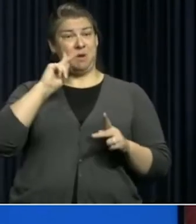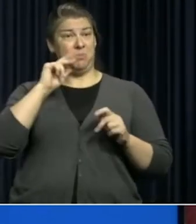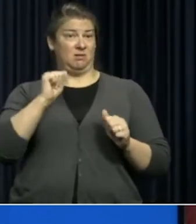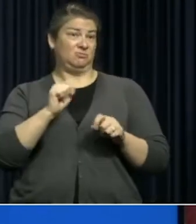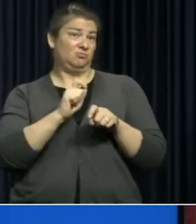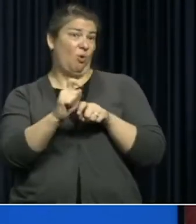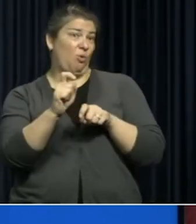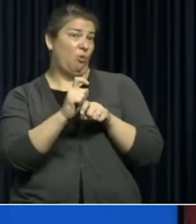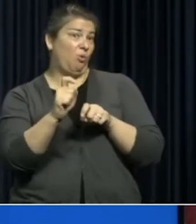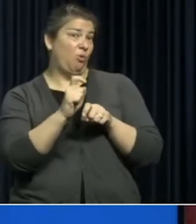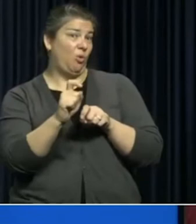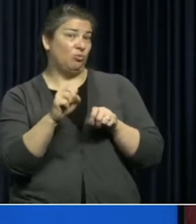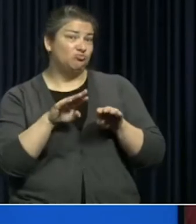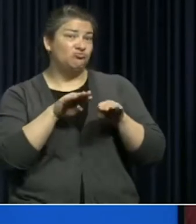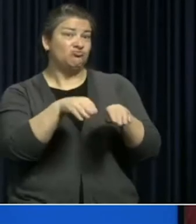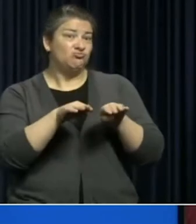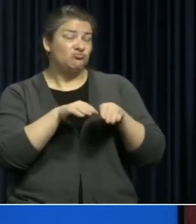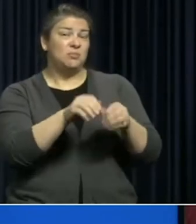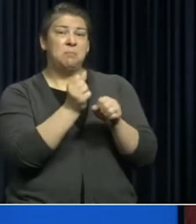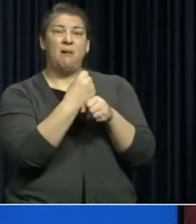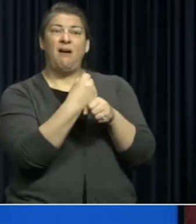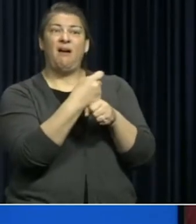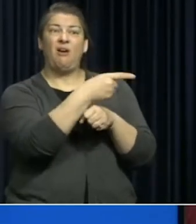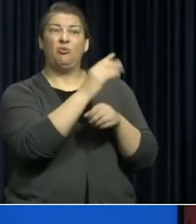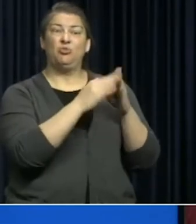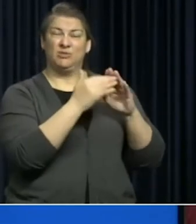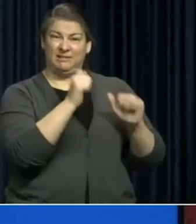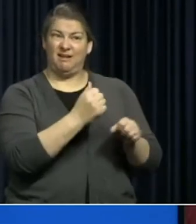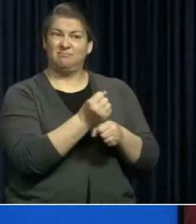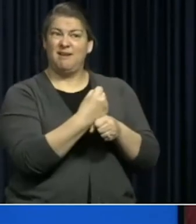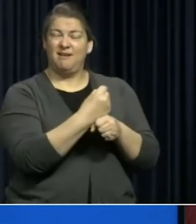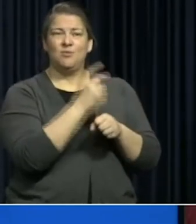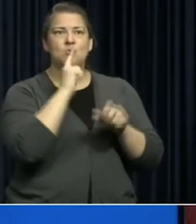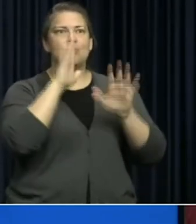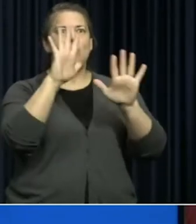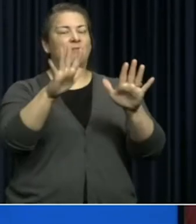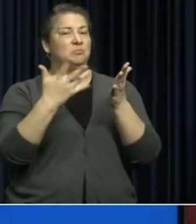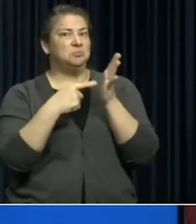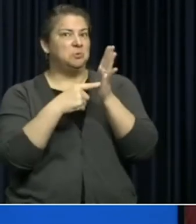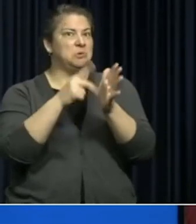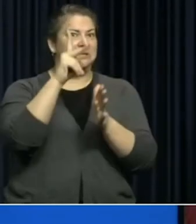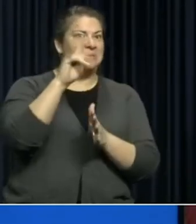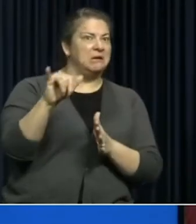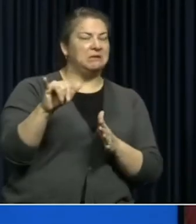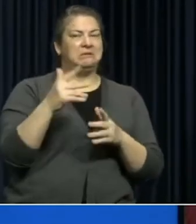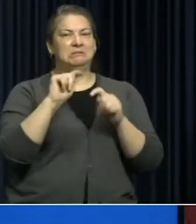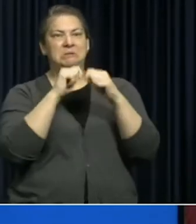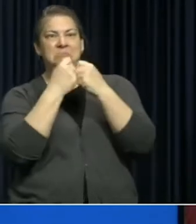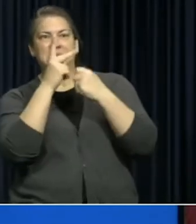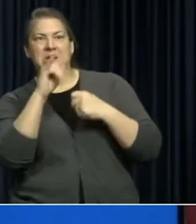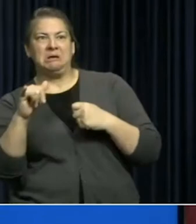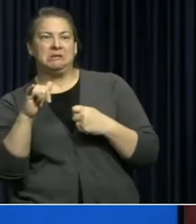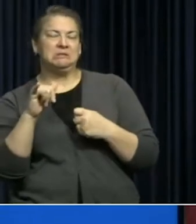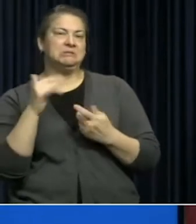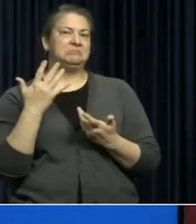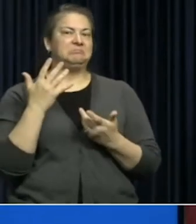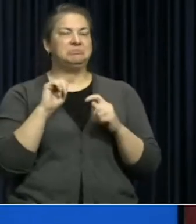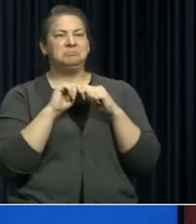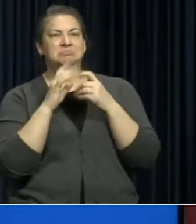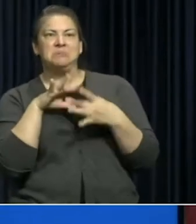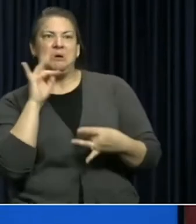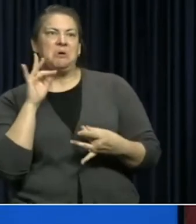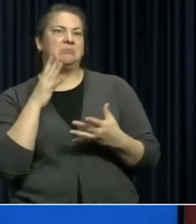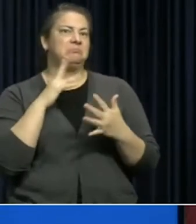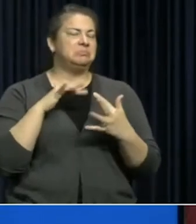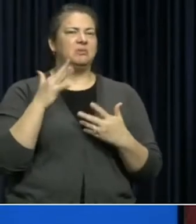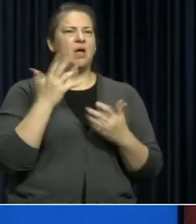sew or or make in the community and I think this would be a great time to show Kentucky spirit or team Kentucky spirit and for other people to express